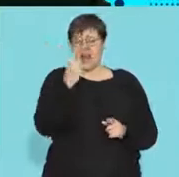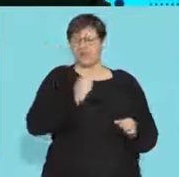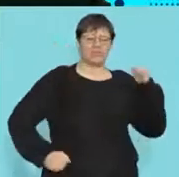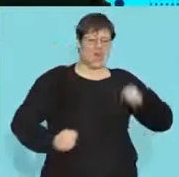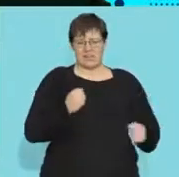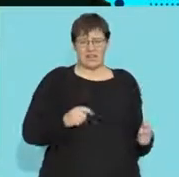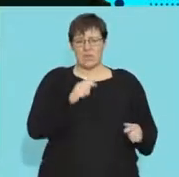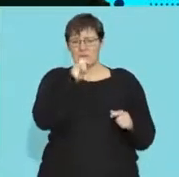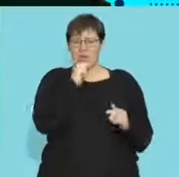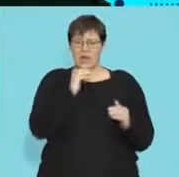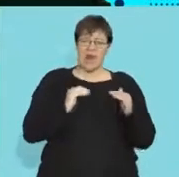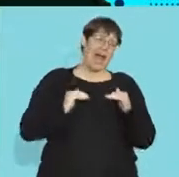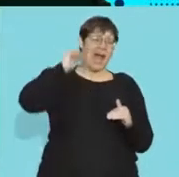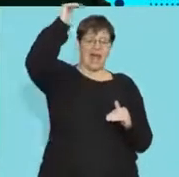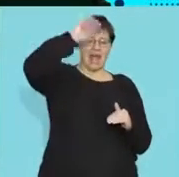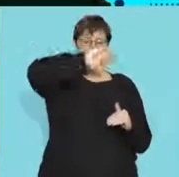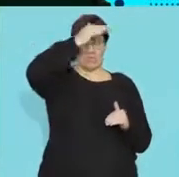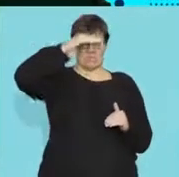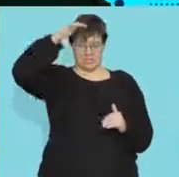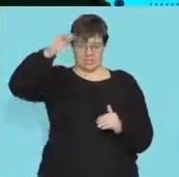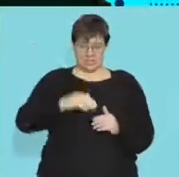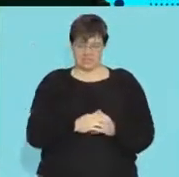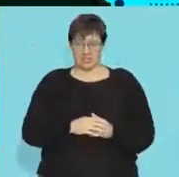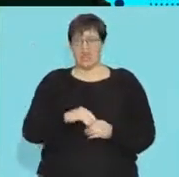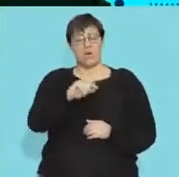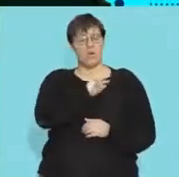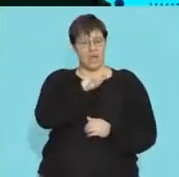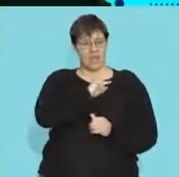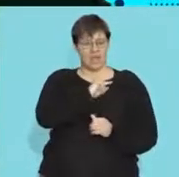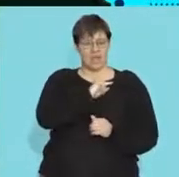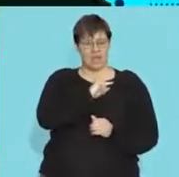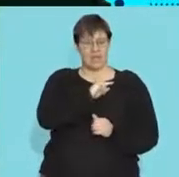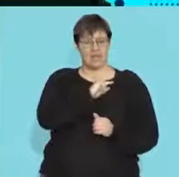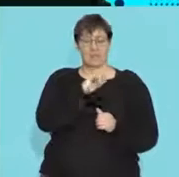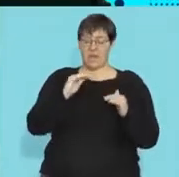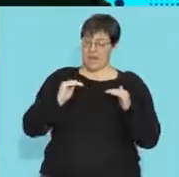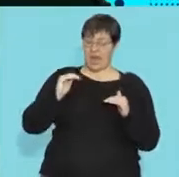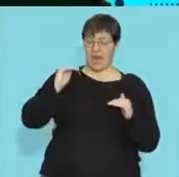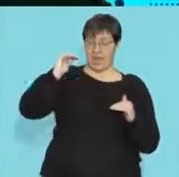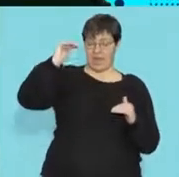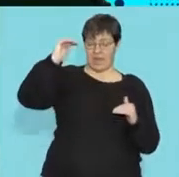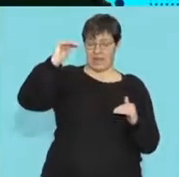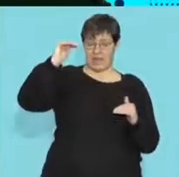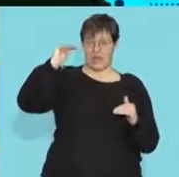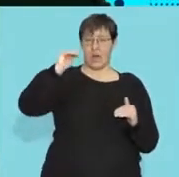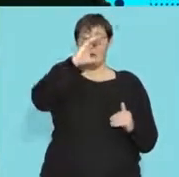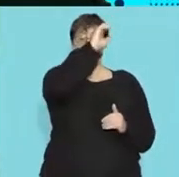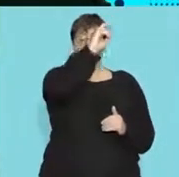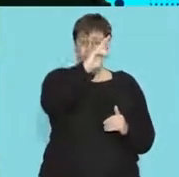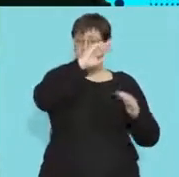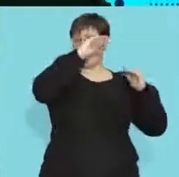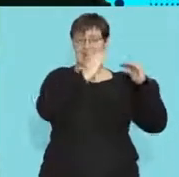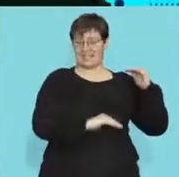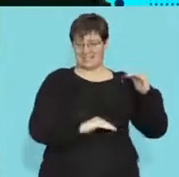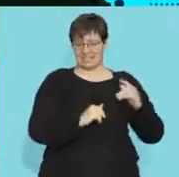distance athletes train very high up in the mountain and the reason is is that the higher you go there's lex